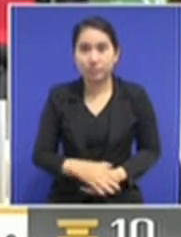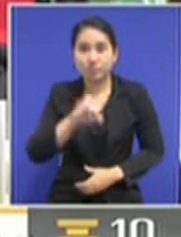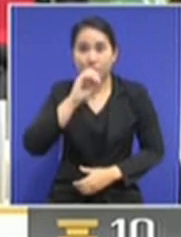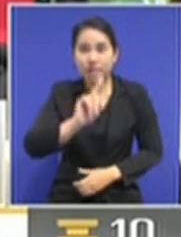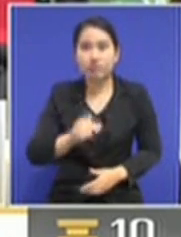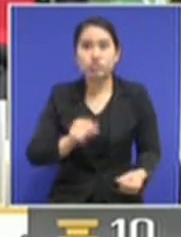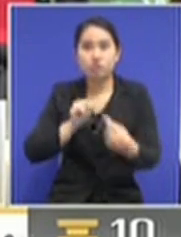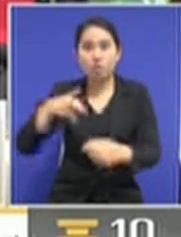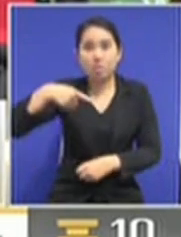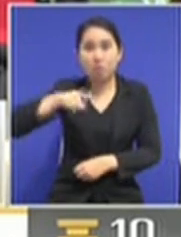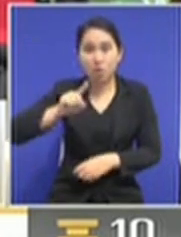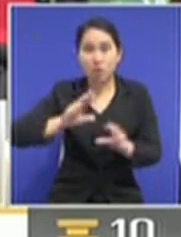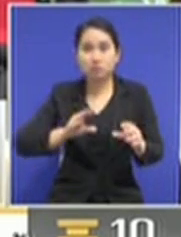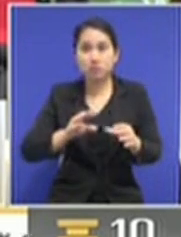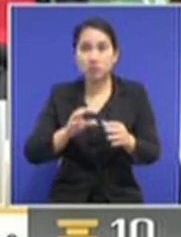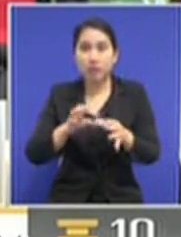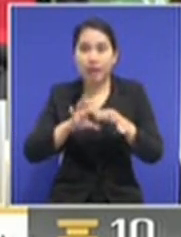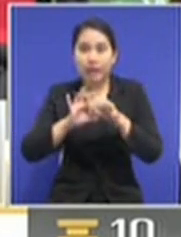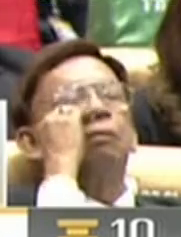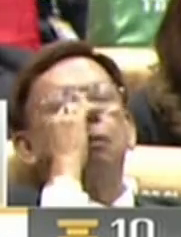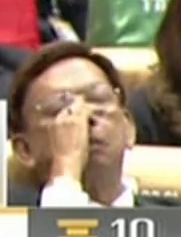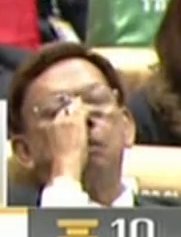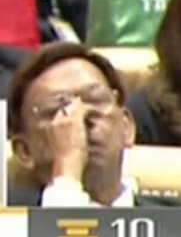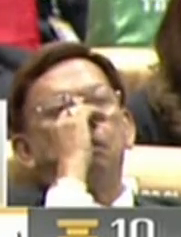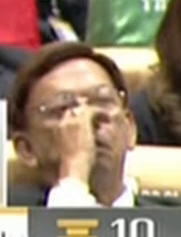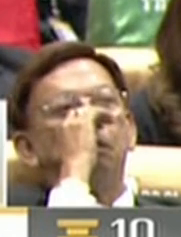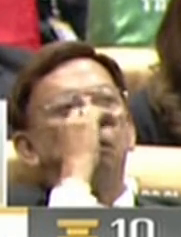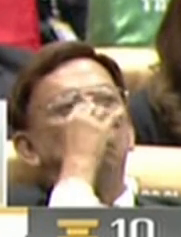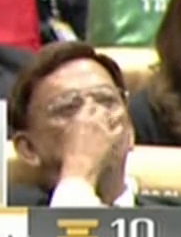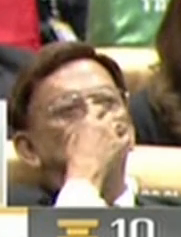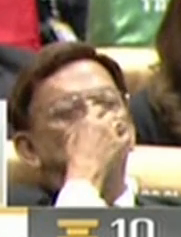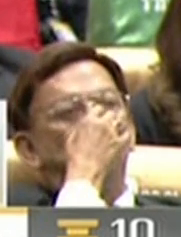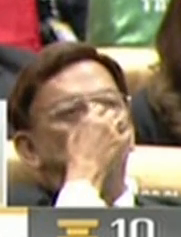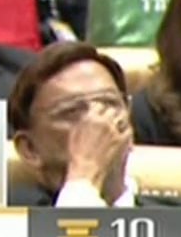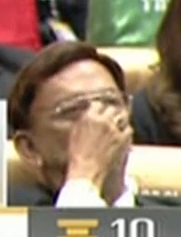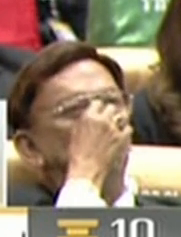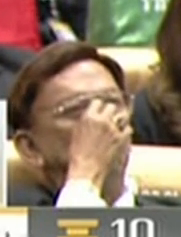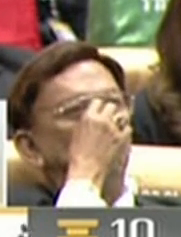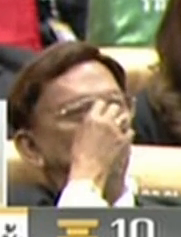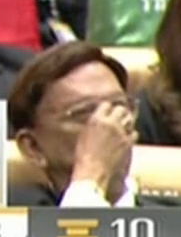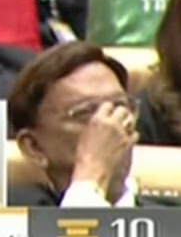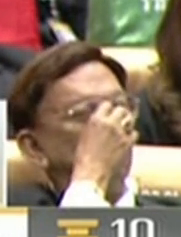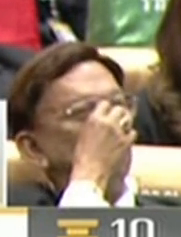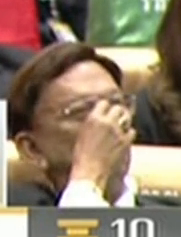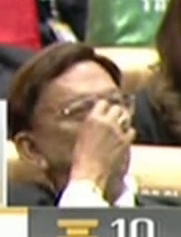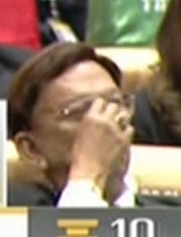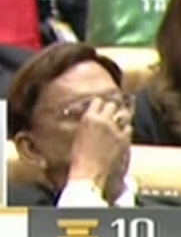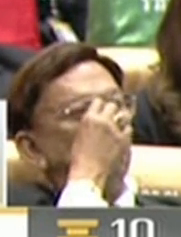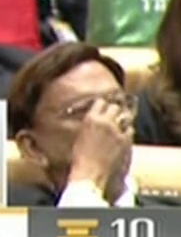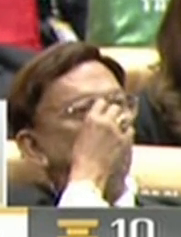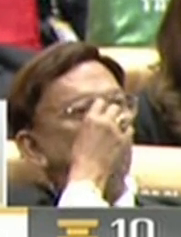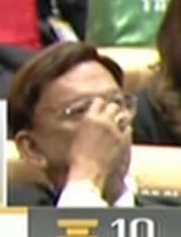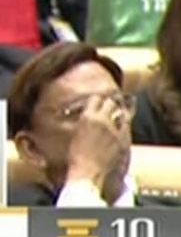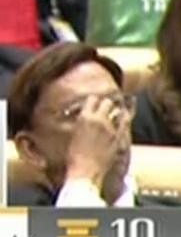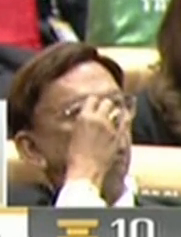than half of the simple majority of the two houses combined. Right. That means he needs to get at least